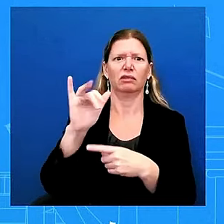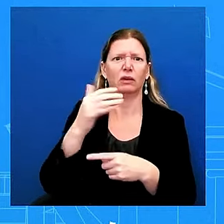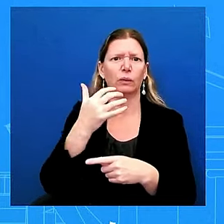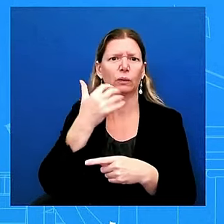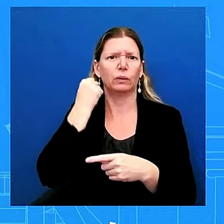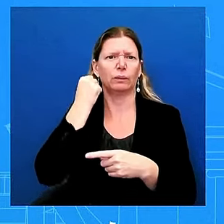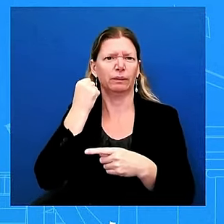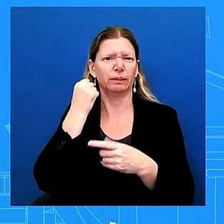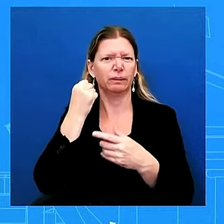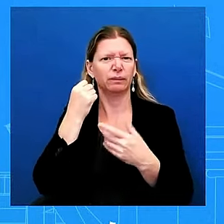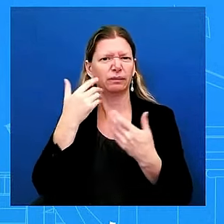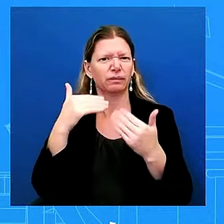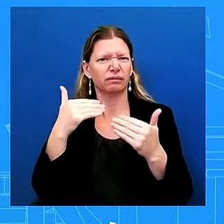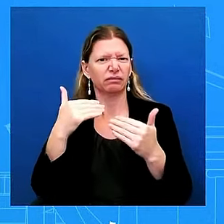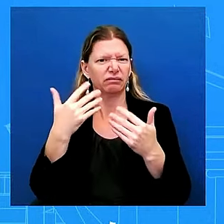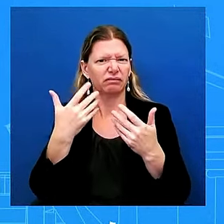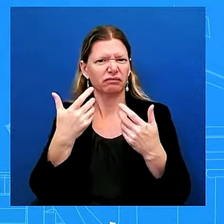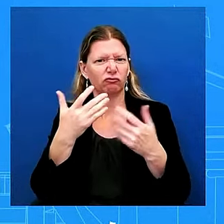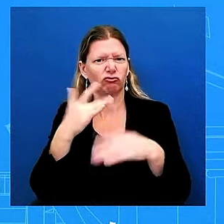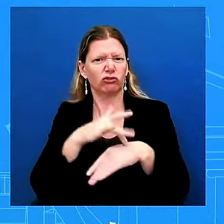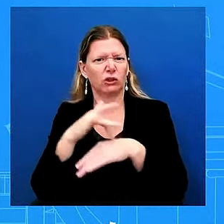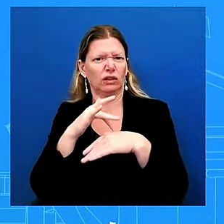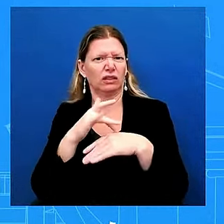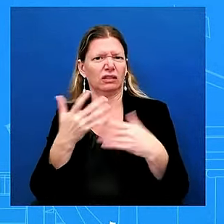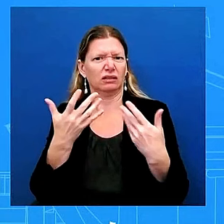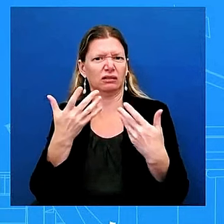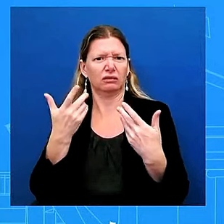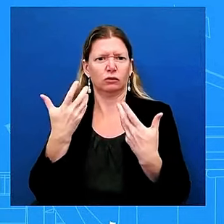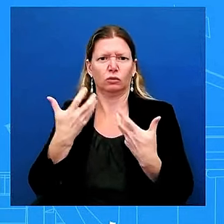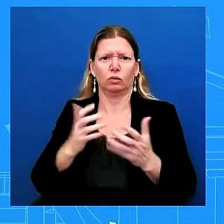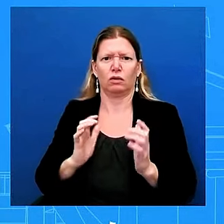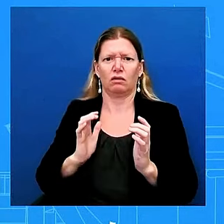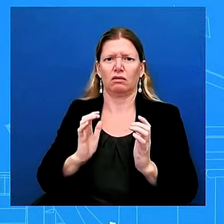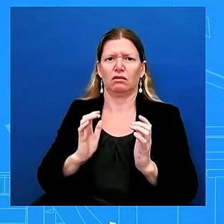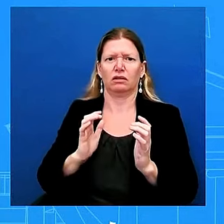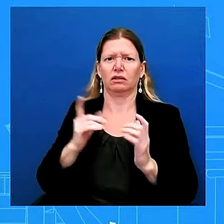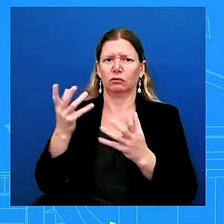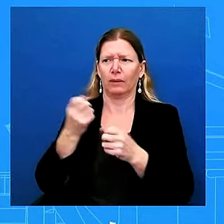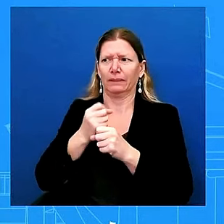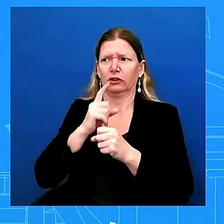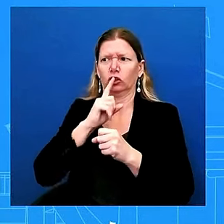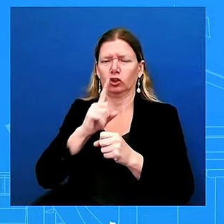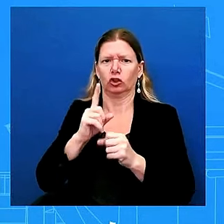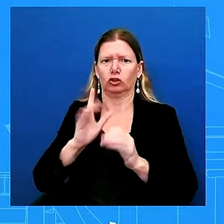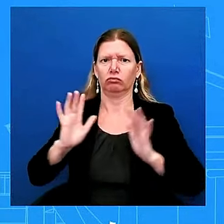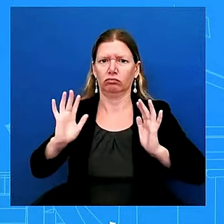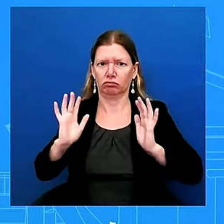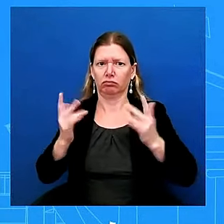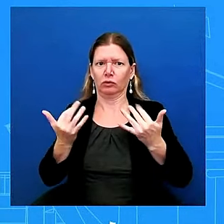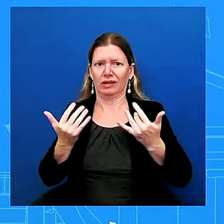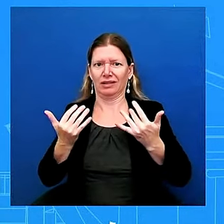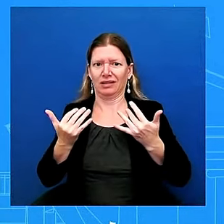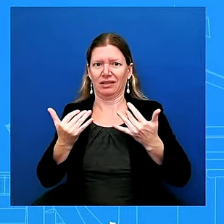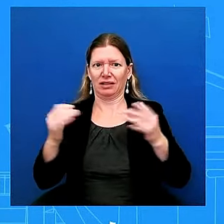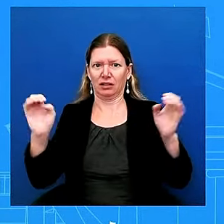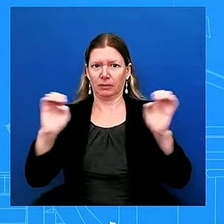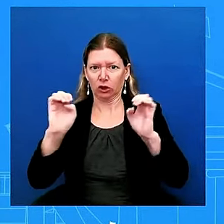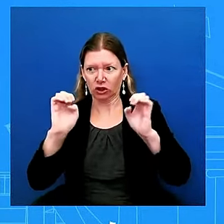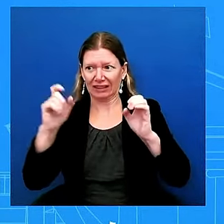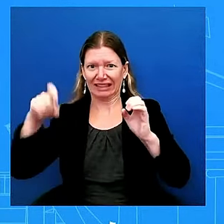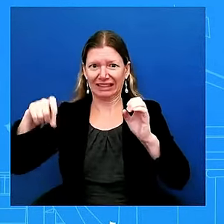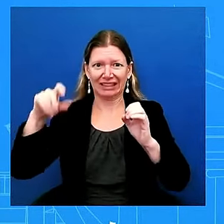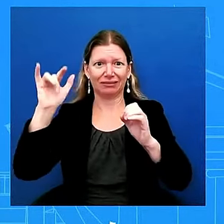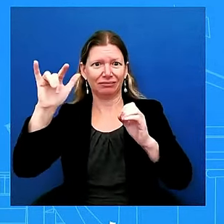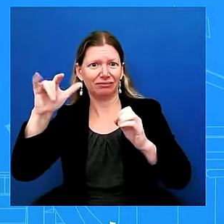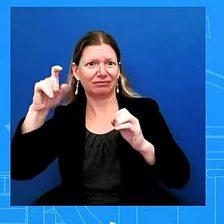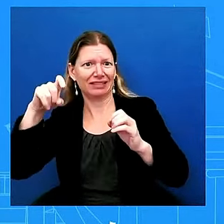emergency uh resources that are on the ground and as i just stated he believes everybody should adhere adhere to that and in terms of the dock